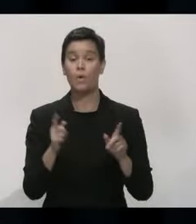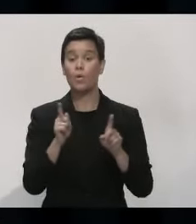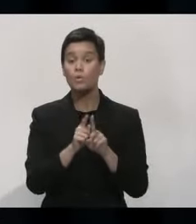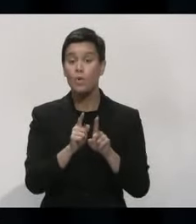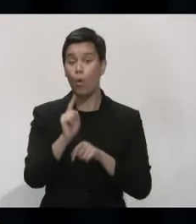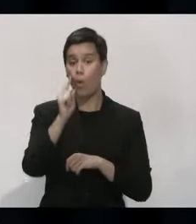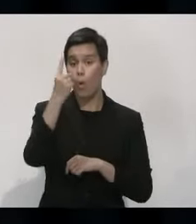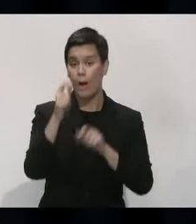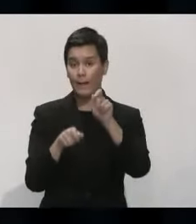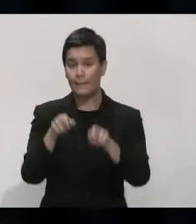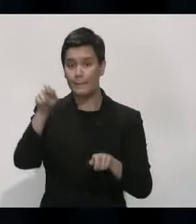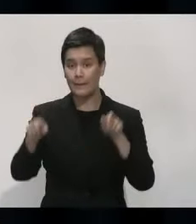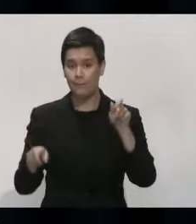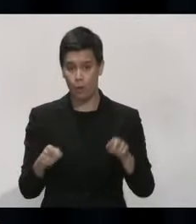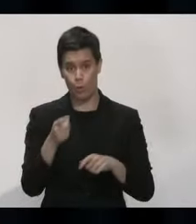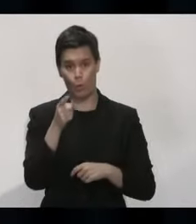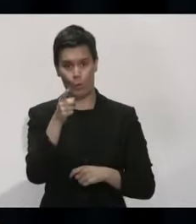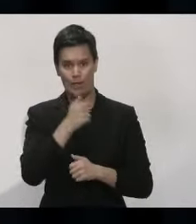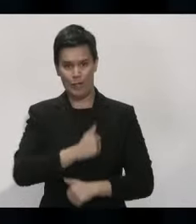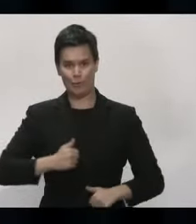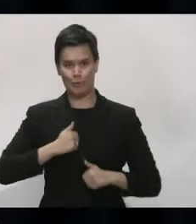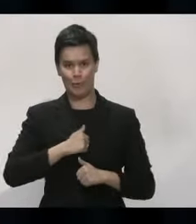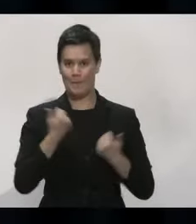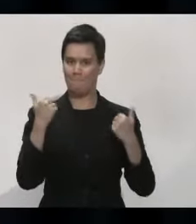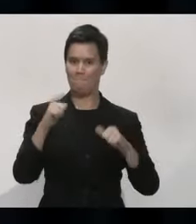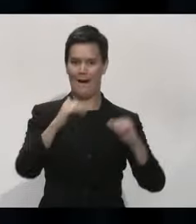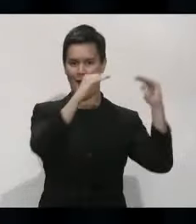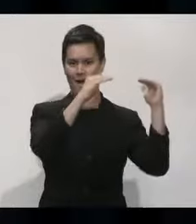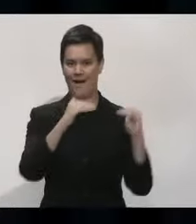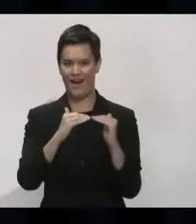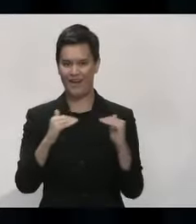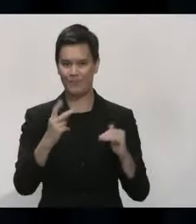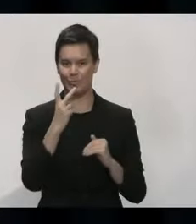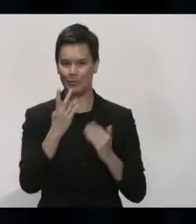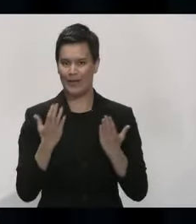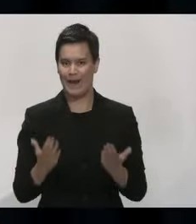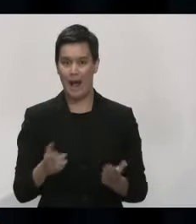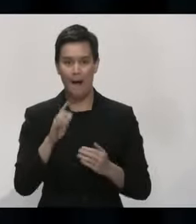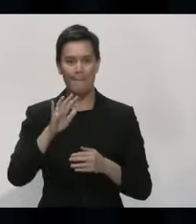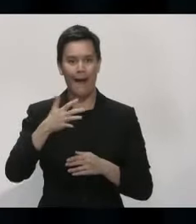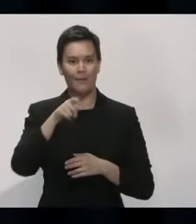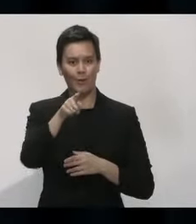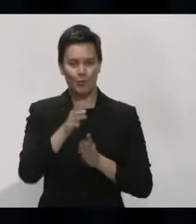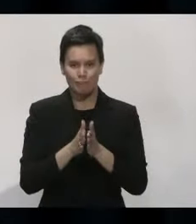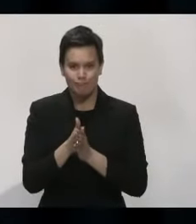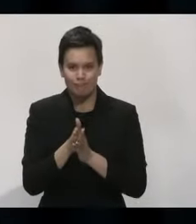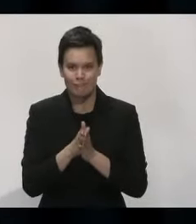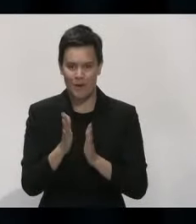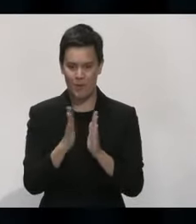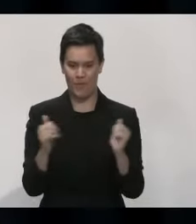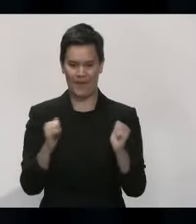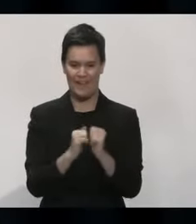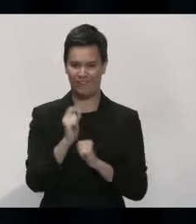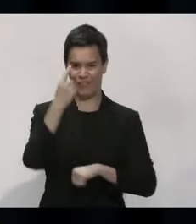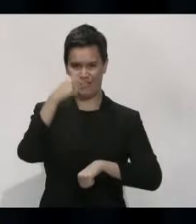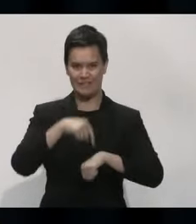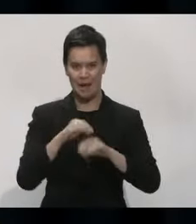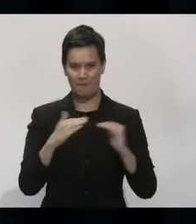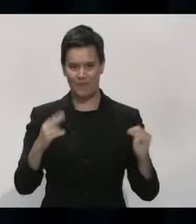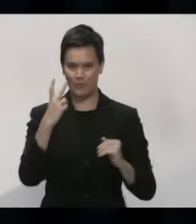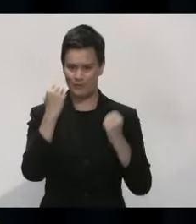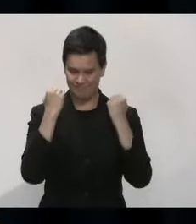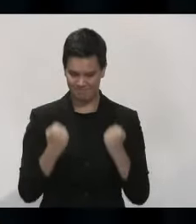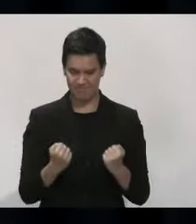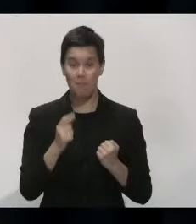who are enjoying their freedom and will be looking ahead to their first weekend at level two. Our message here is